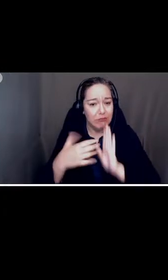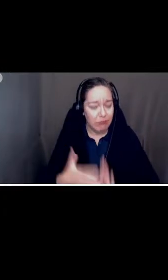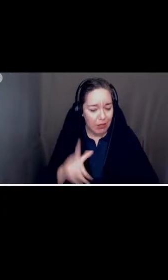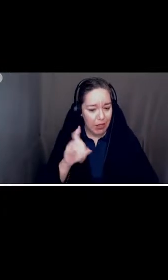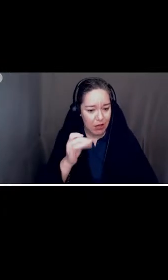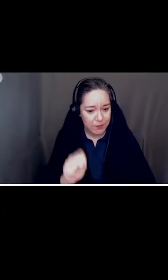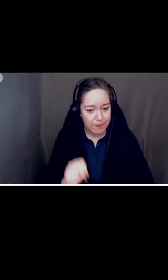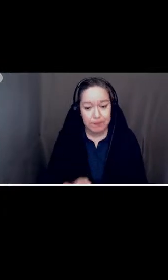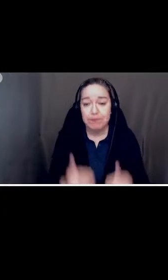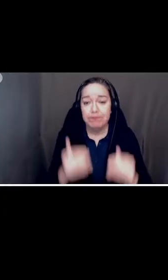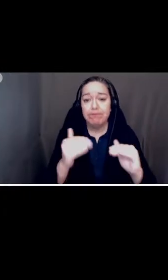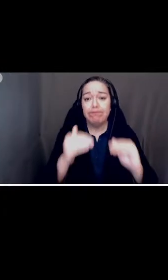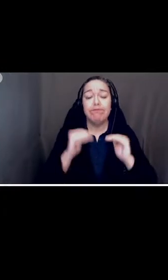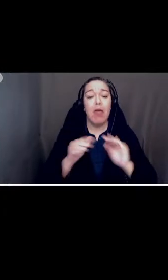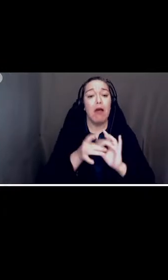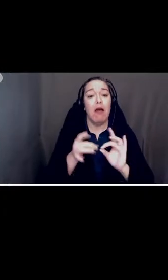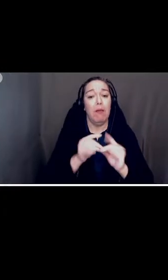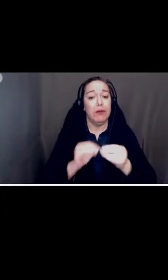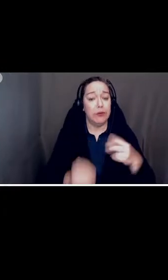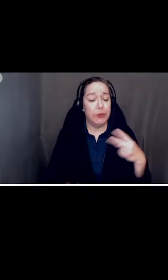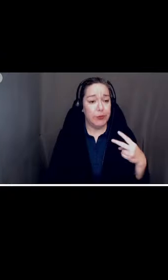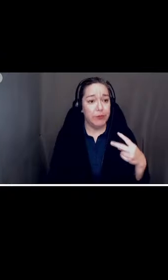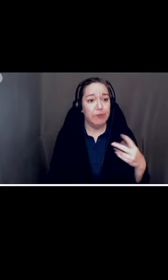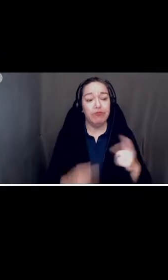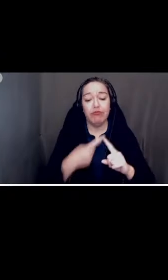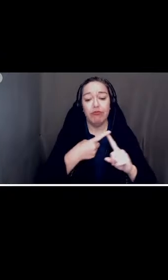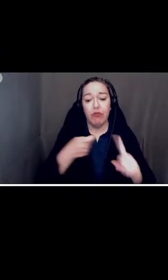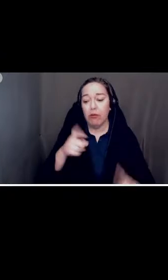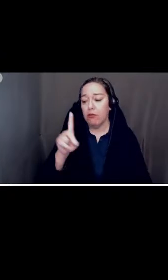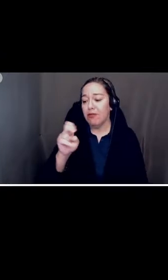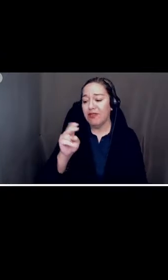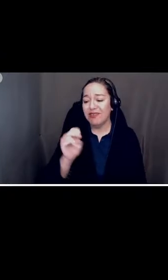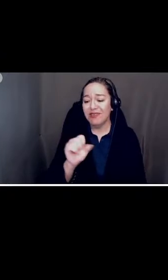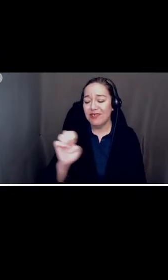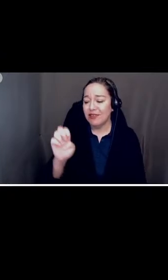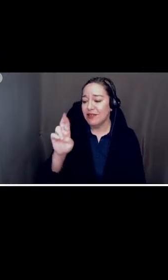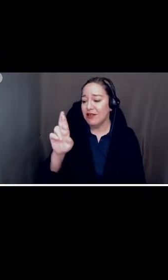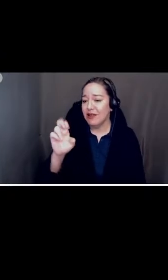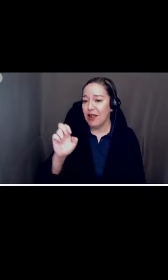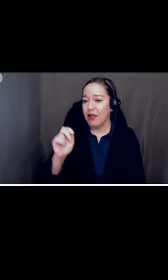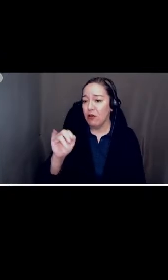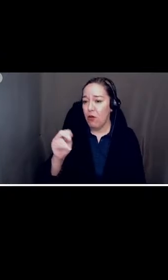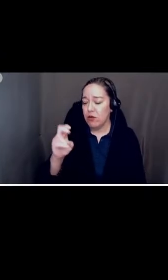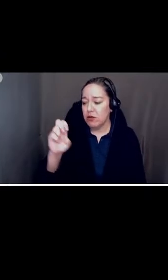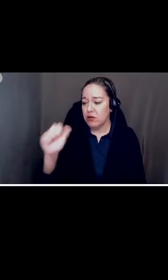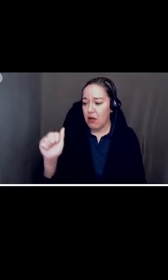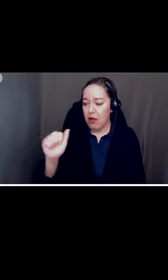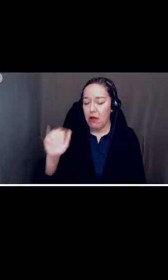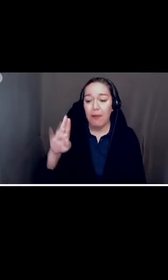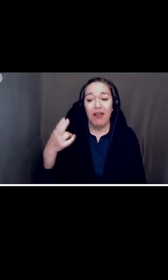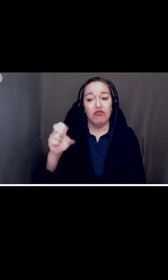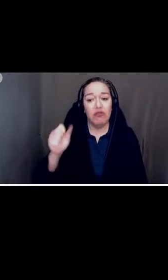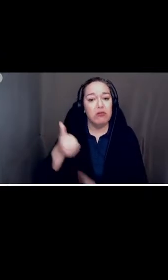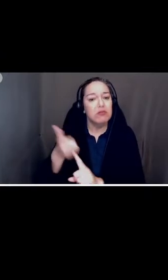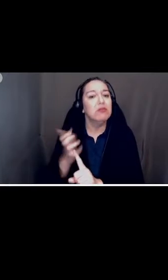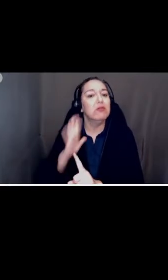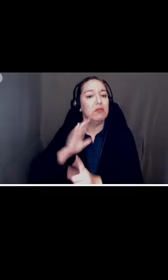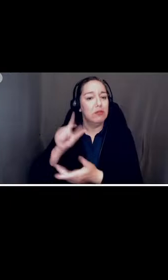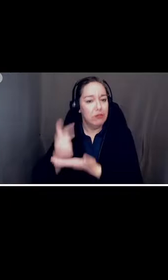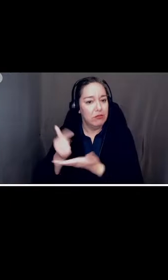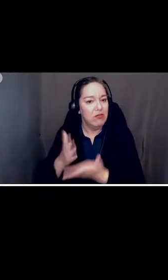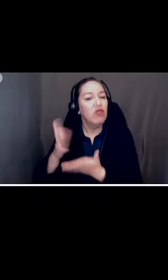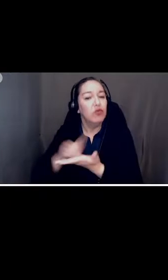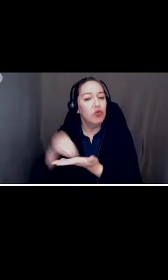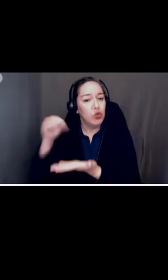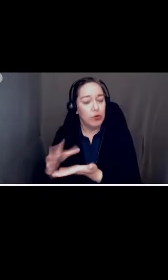public comment number two denise reynosa bhs former student dear